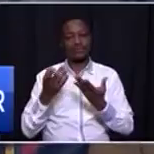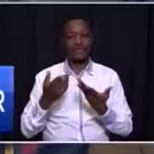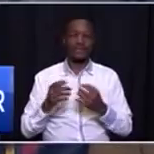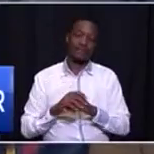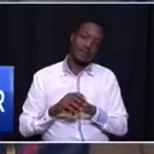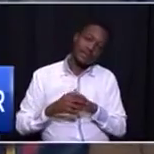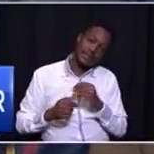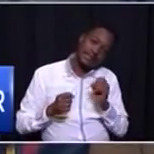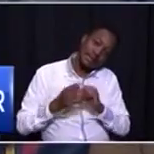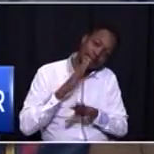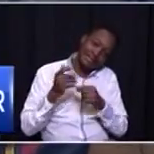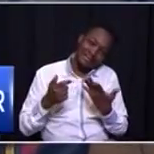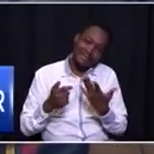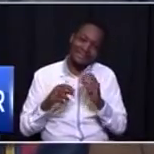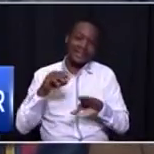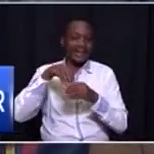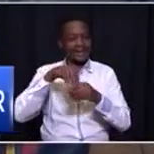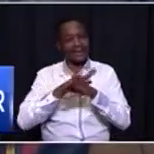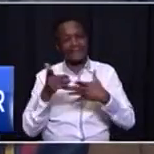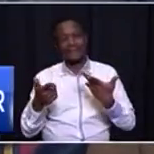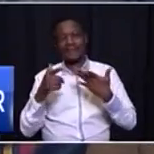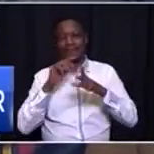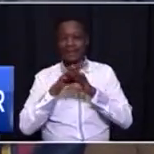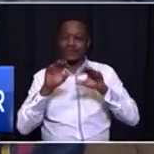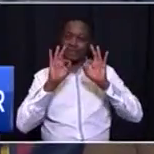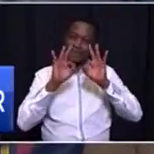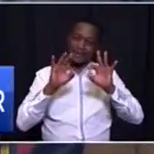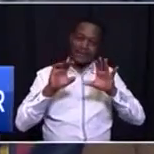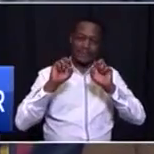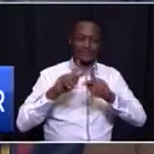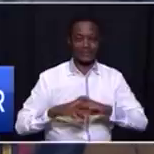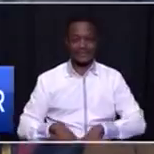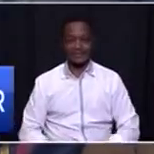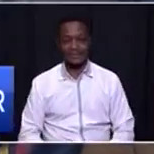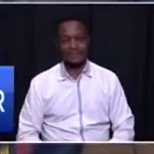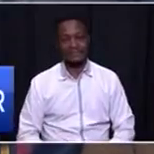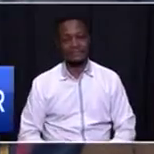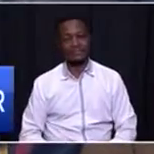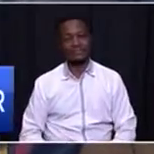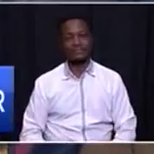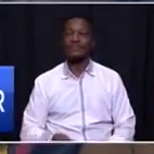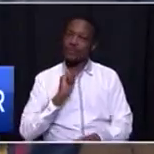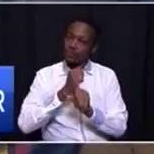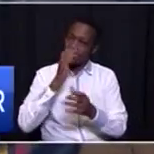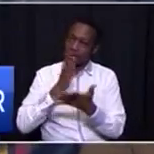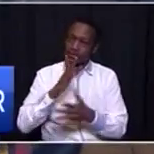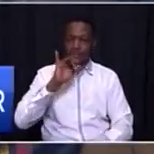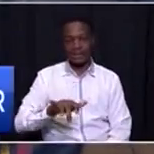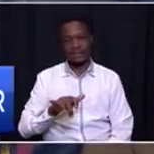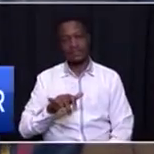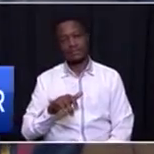as part of the transition to proper opportunities. We will also ensure that